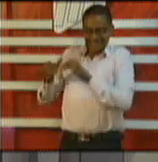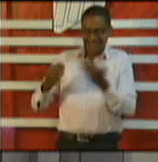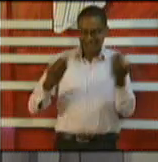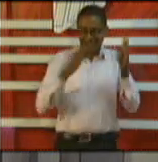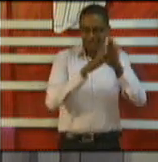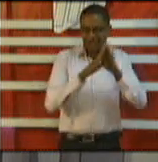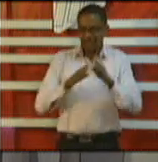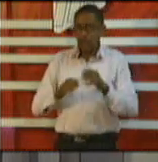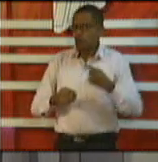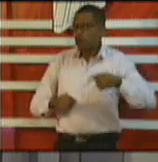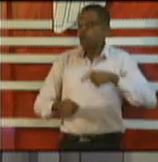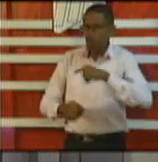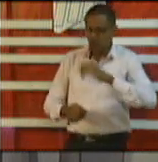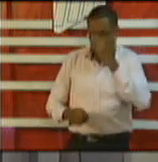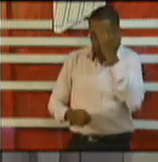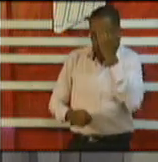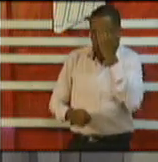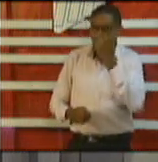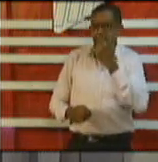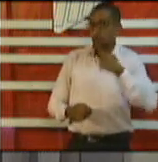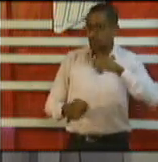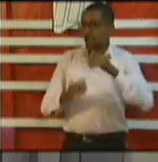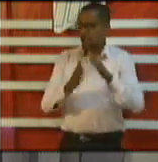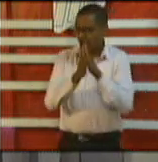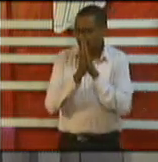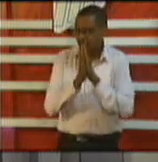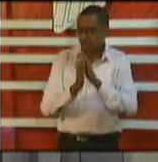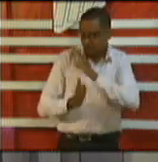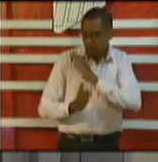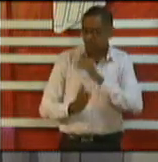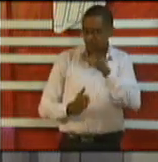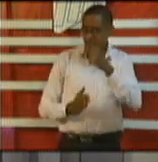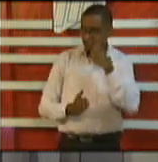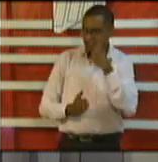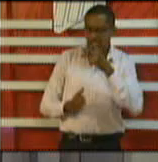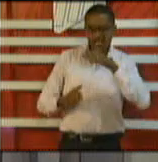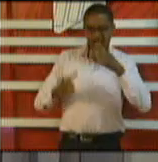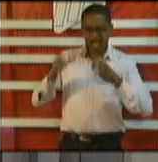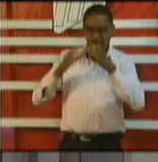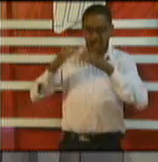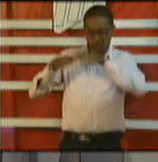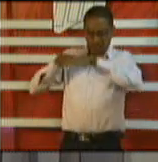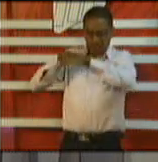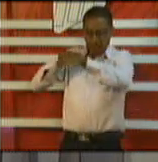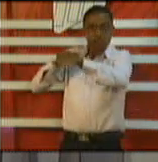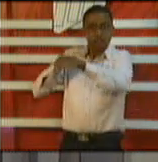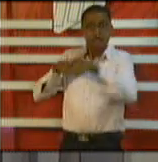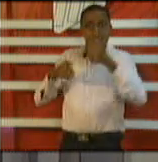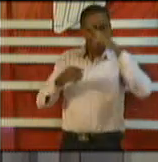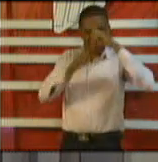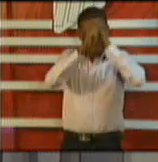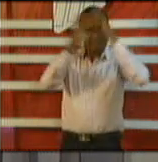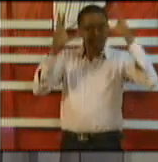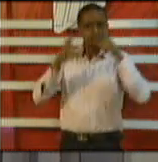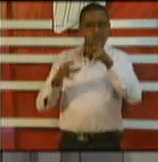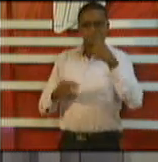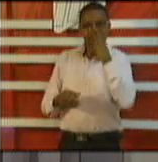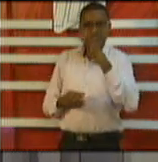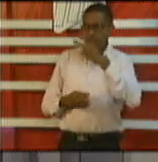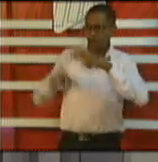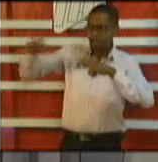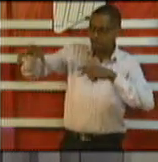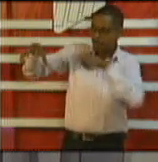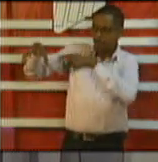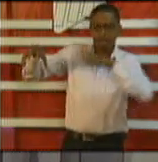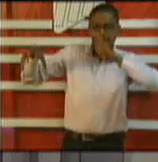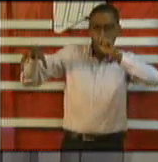we'll also be asking the police once you start to see cars imagine seeing 15 cars outside a closed bar you know something is going on